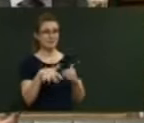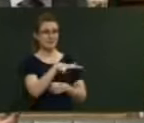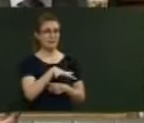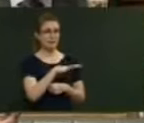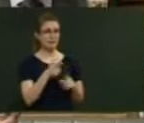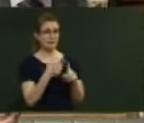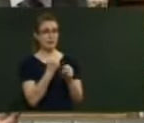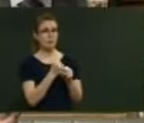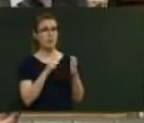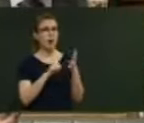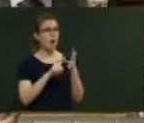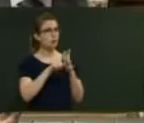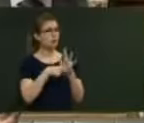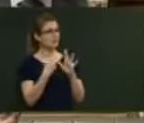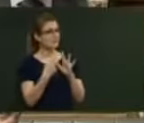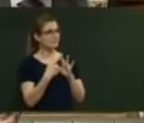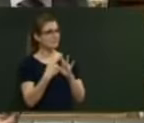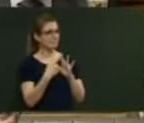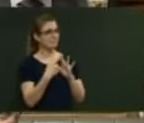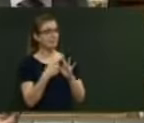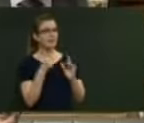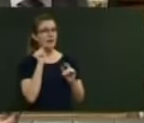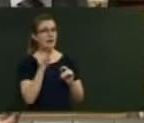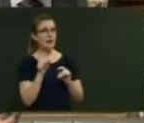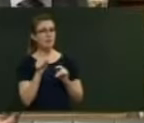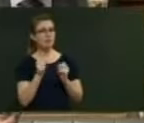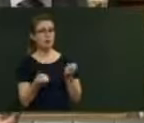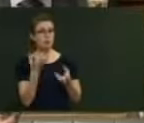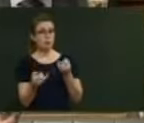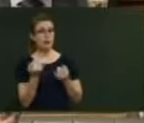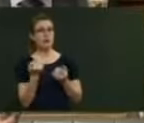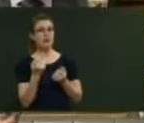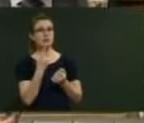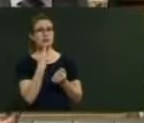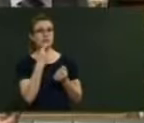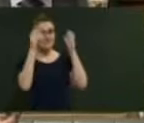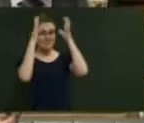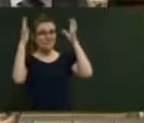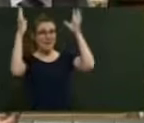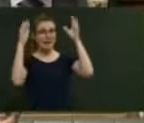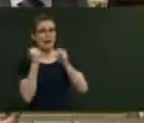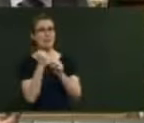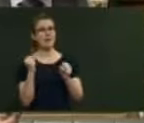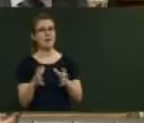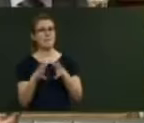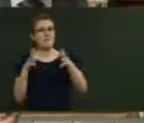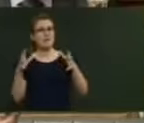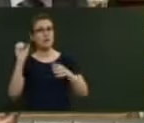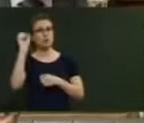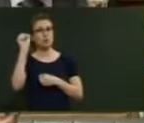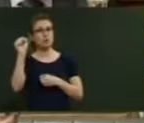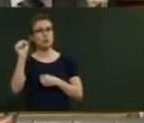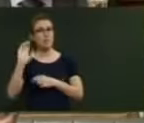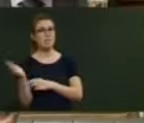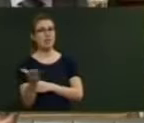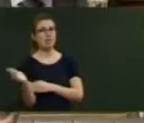Also in Rotorua, Red Stag are constructing a big super mill there, which will be the largest in the Southern Hemisphere, despite the fact they didn't get